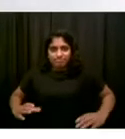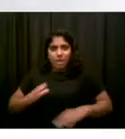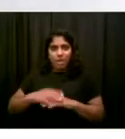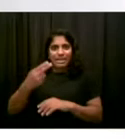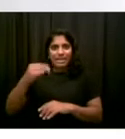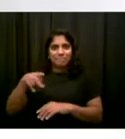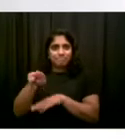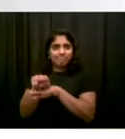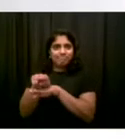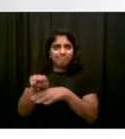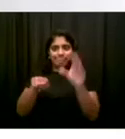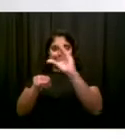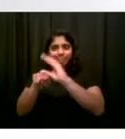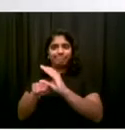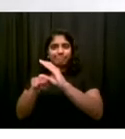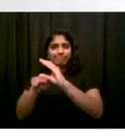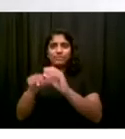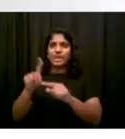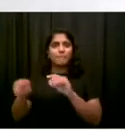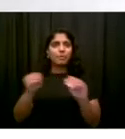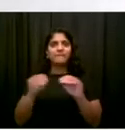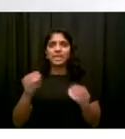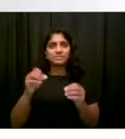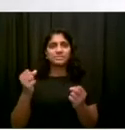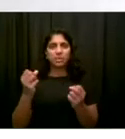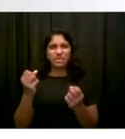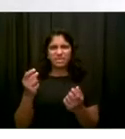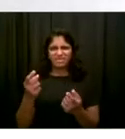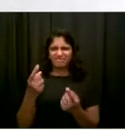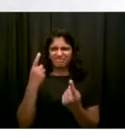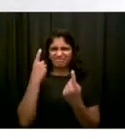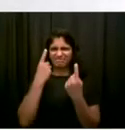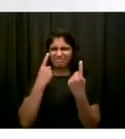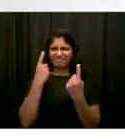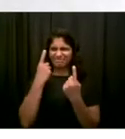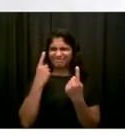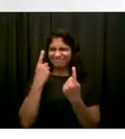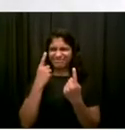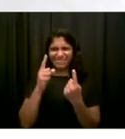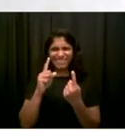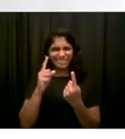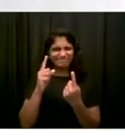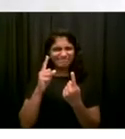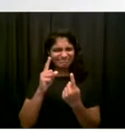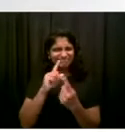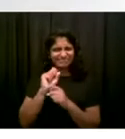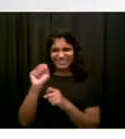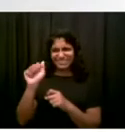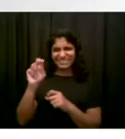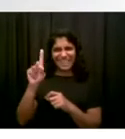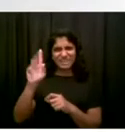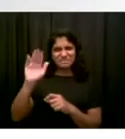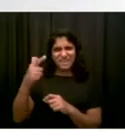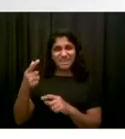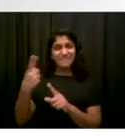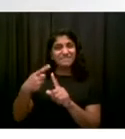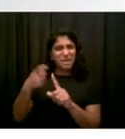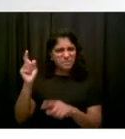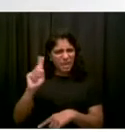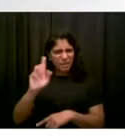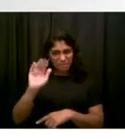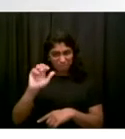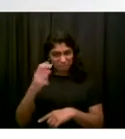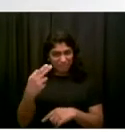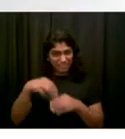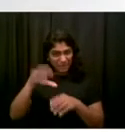But talking about today's history that you just saw made, Mr. Mayor, thank you so much for how you have